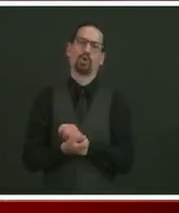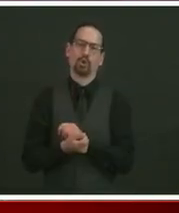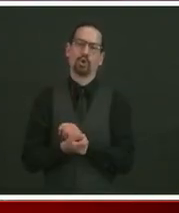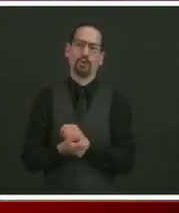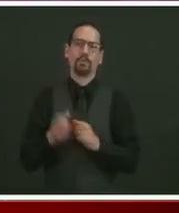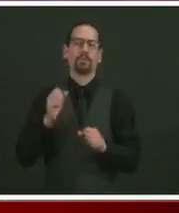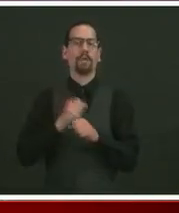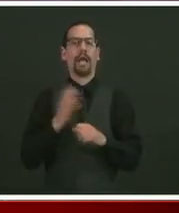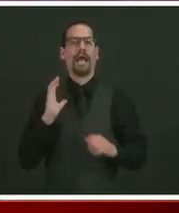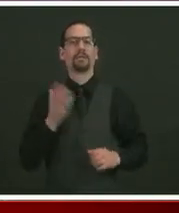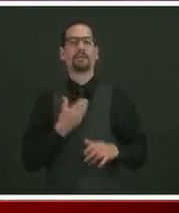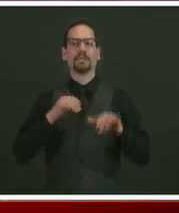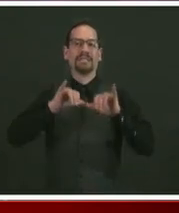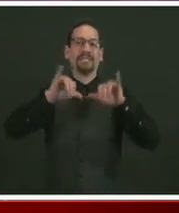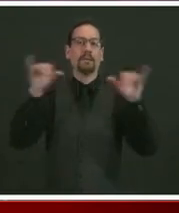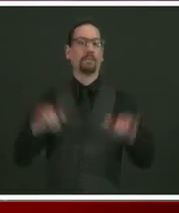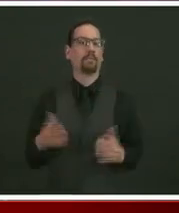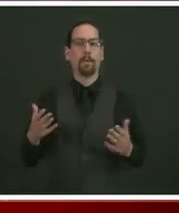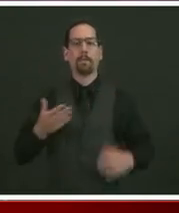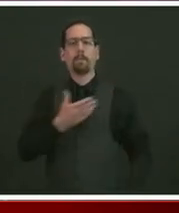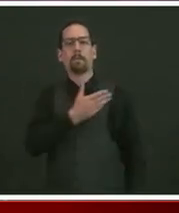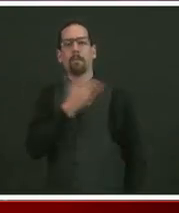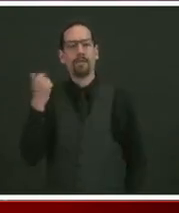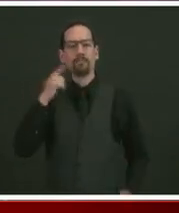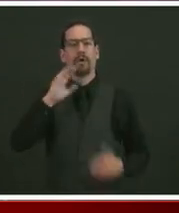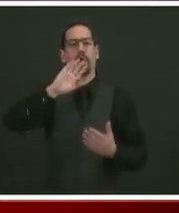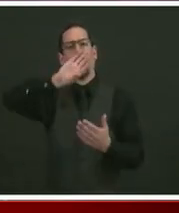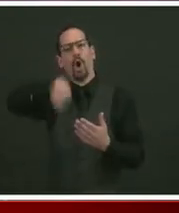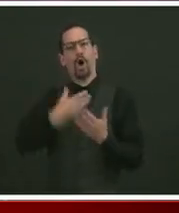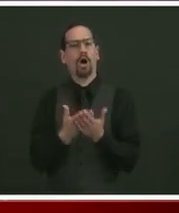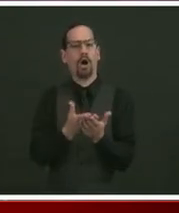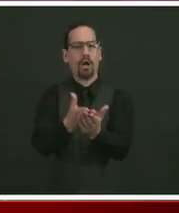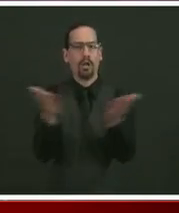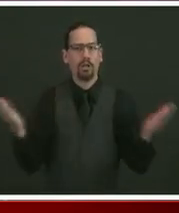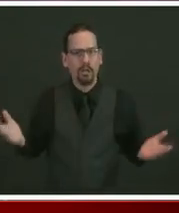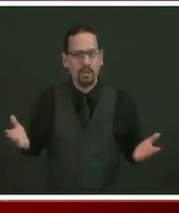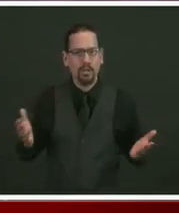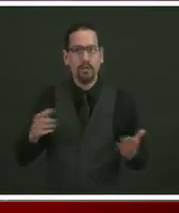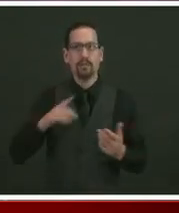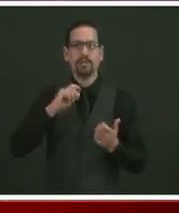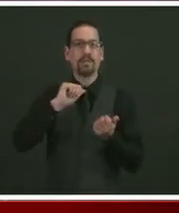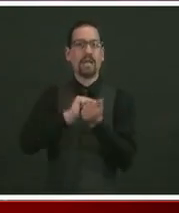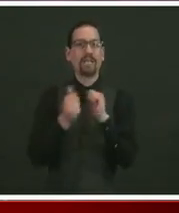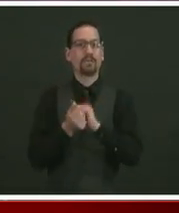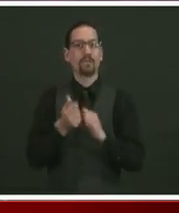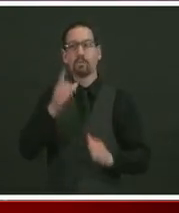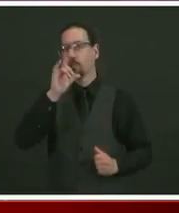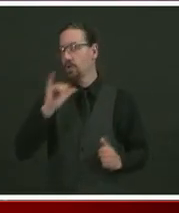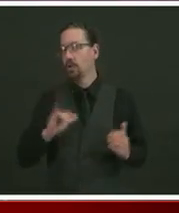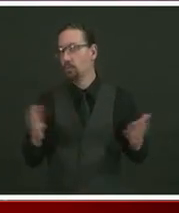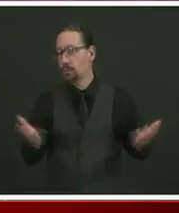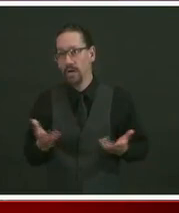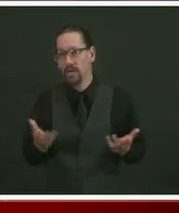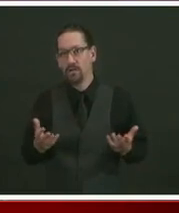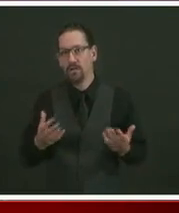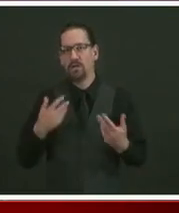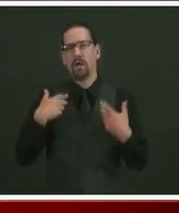for everyone. A lot of these changes I'm talking about and have been talking about,